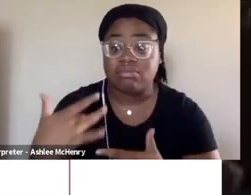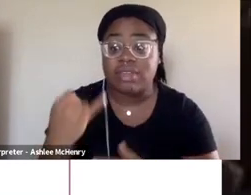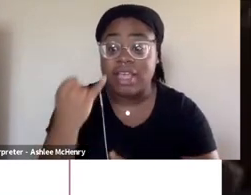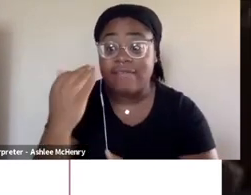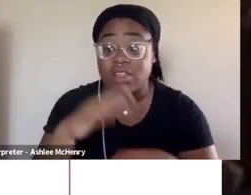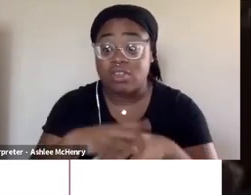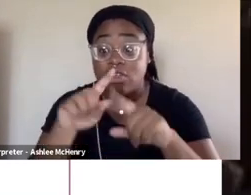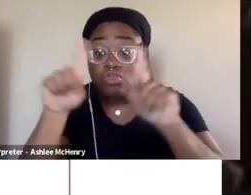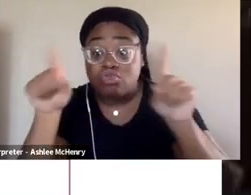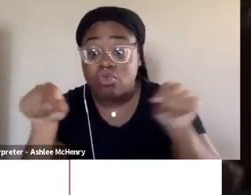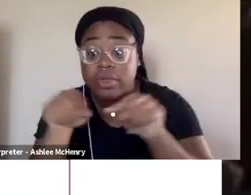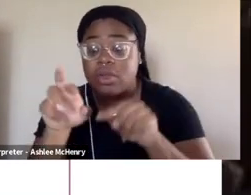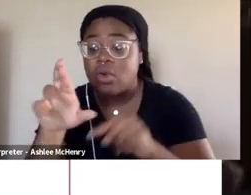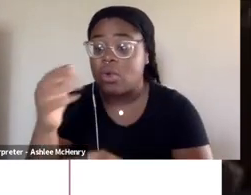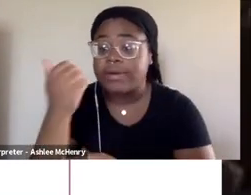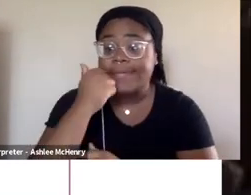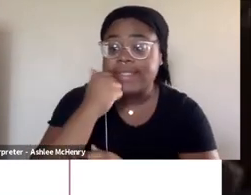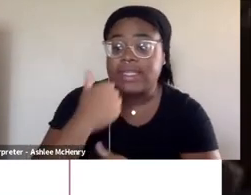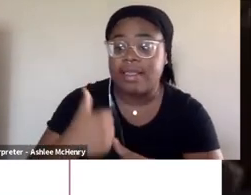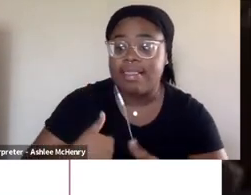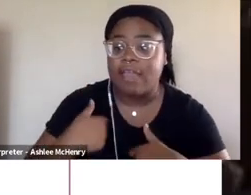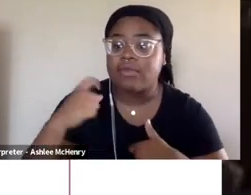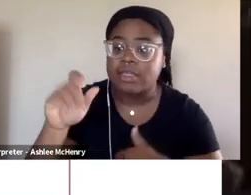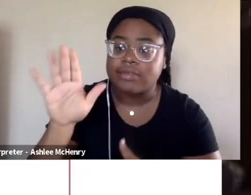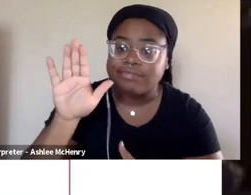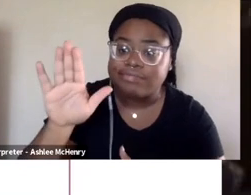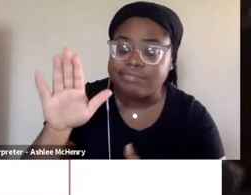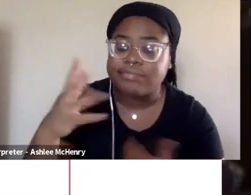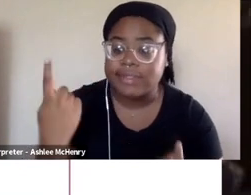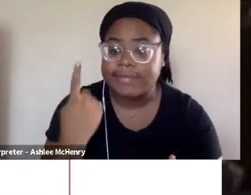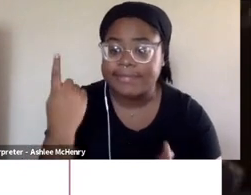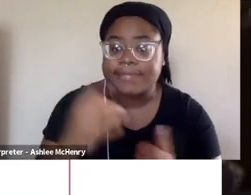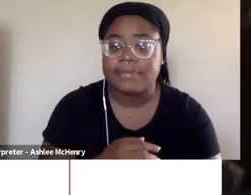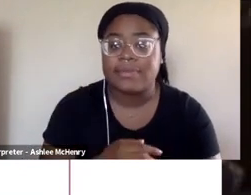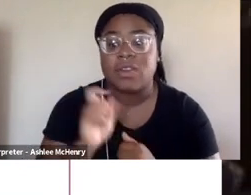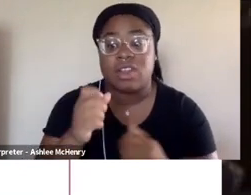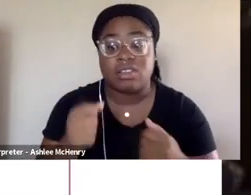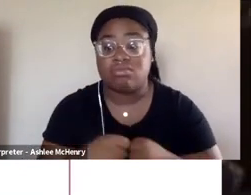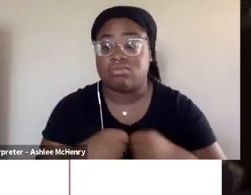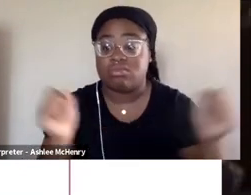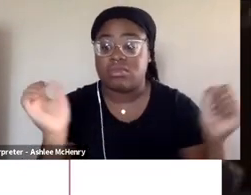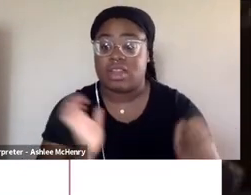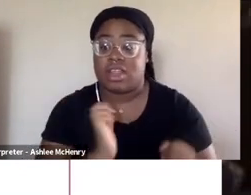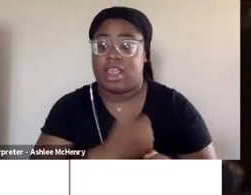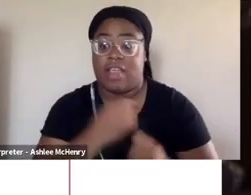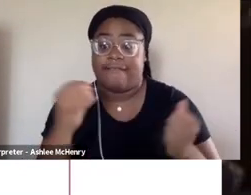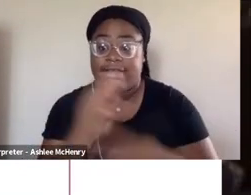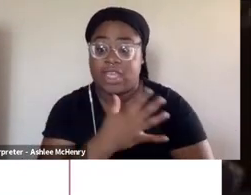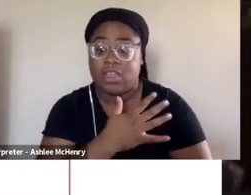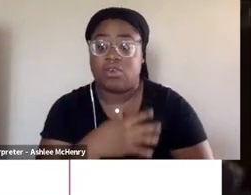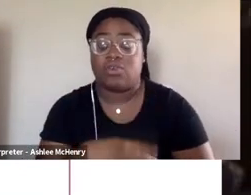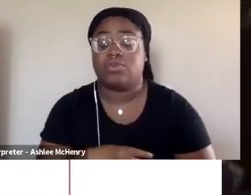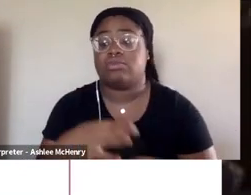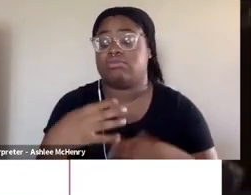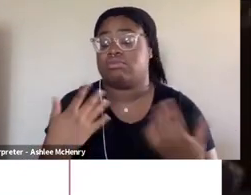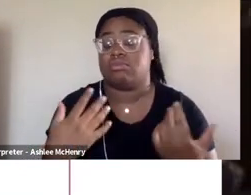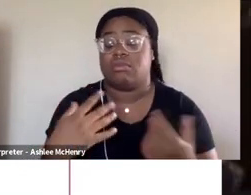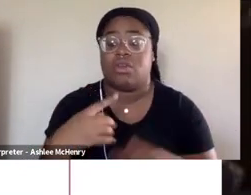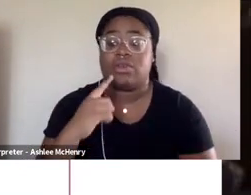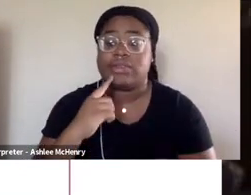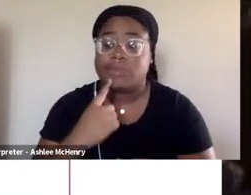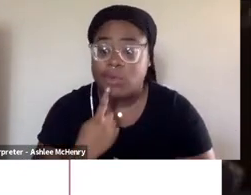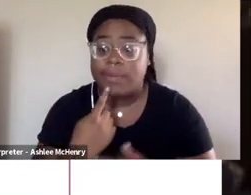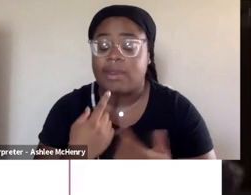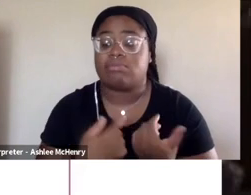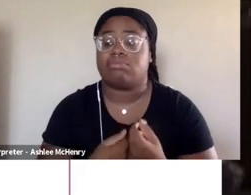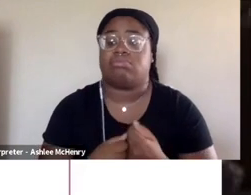everyday, you know, day to day life. We also need to talk openly about our own fears and disappointments. Because that is one way